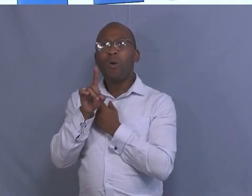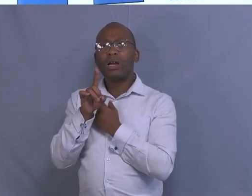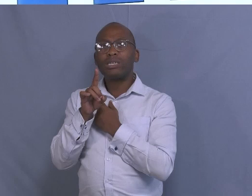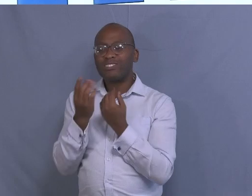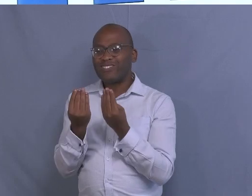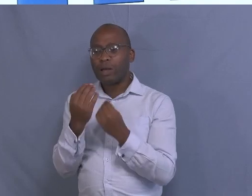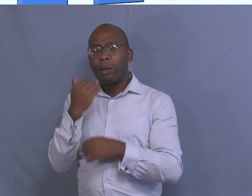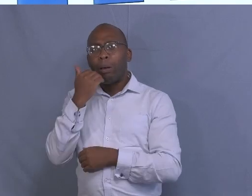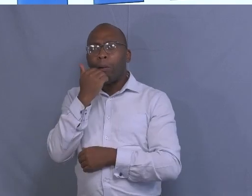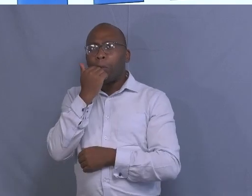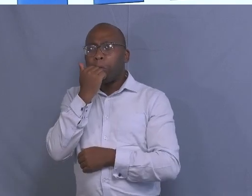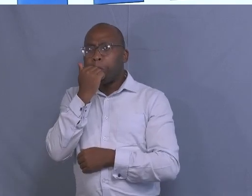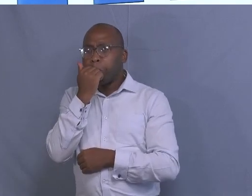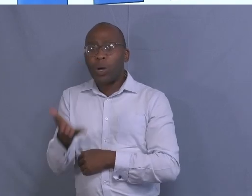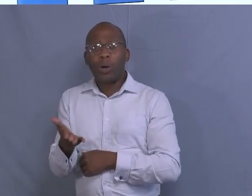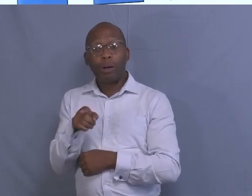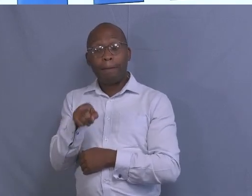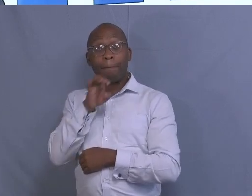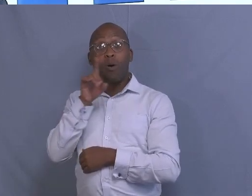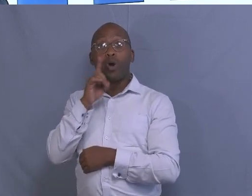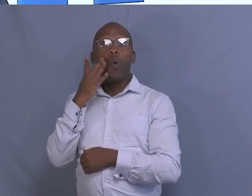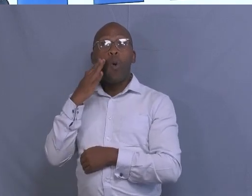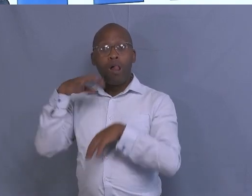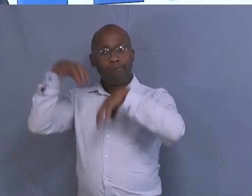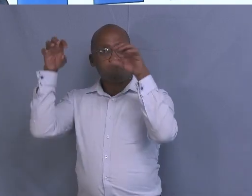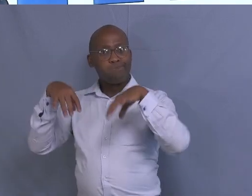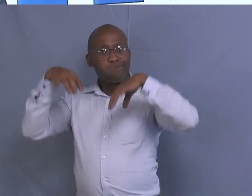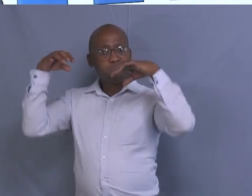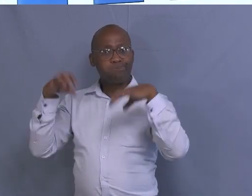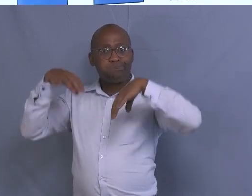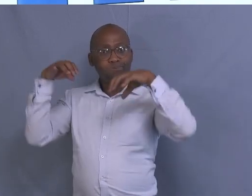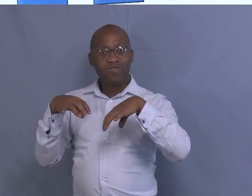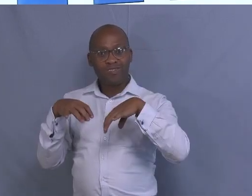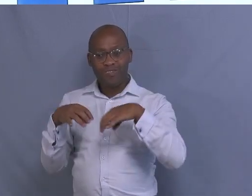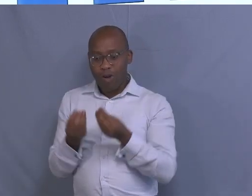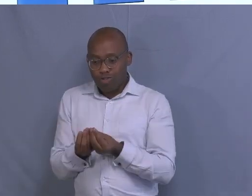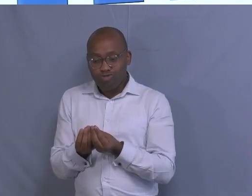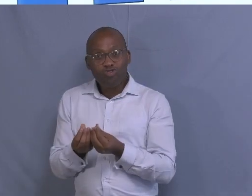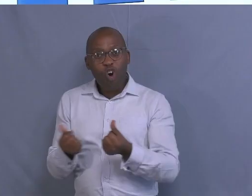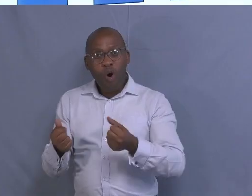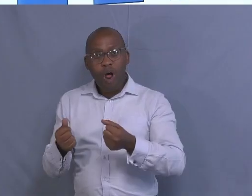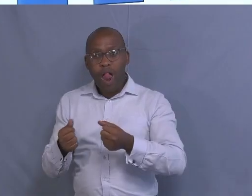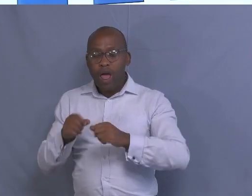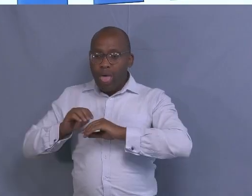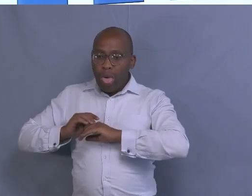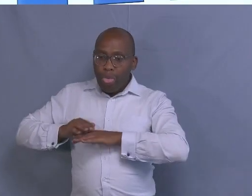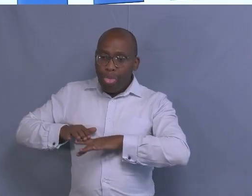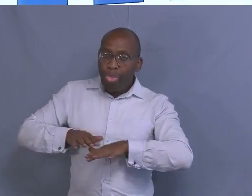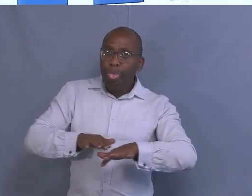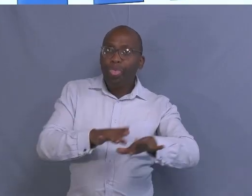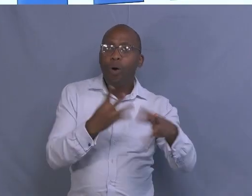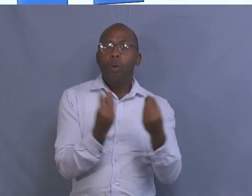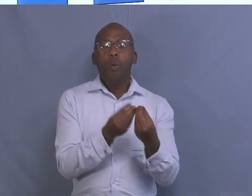it is vulnerable to soil erosion. Then another classification, it's low-lying, where I'm referring to